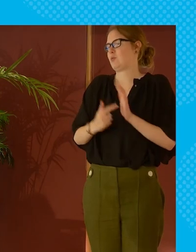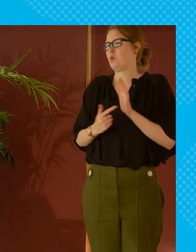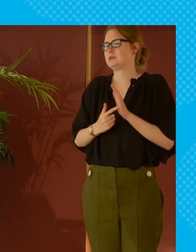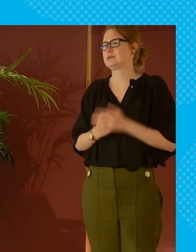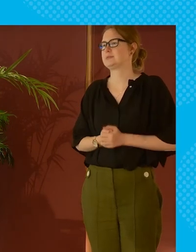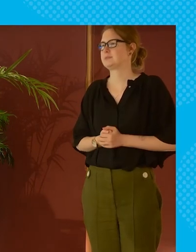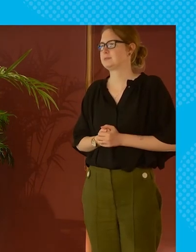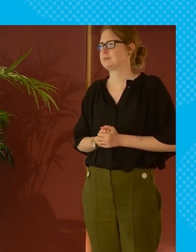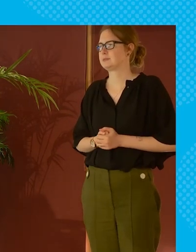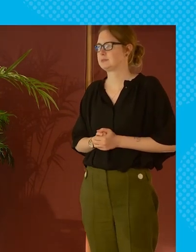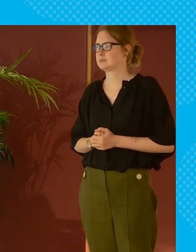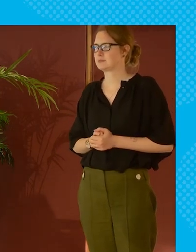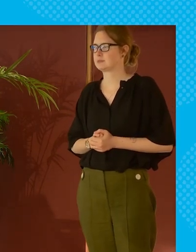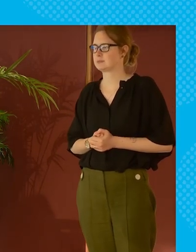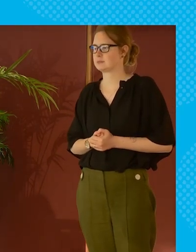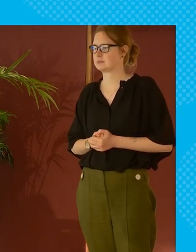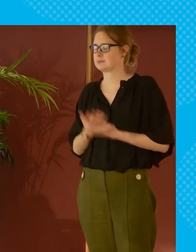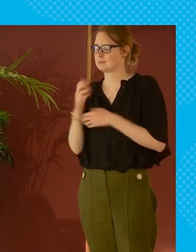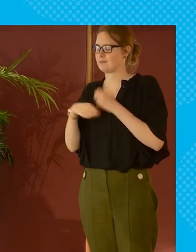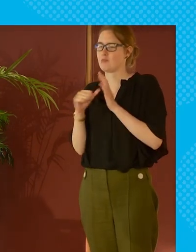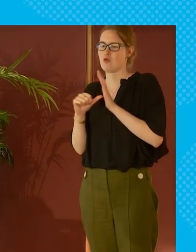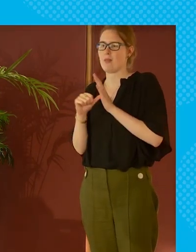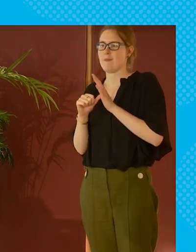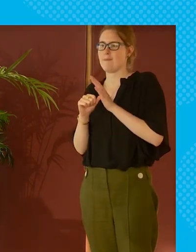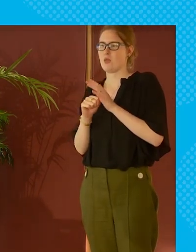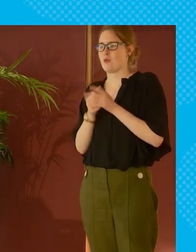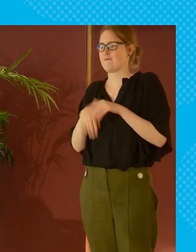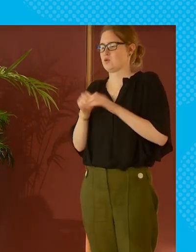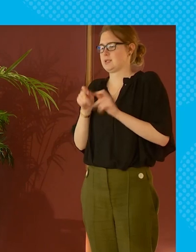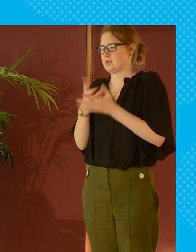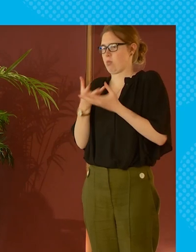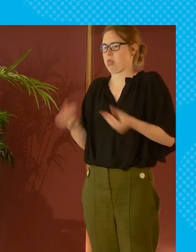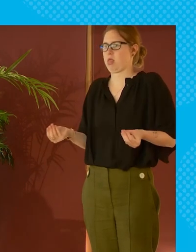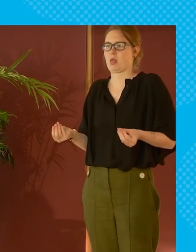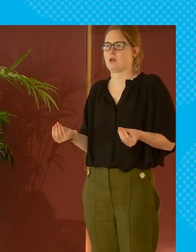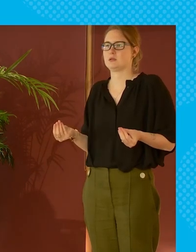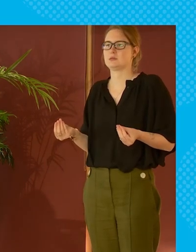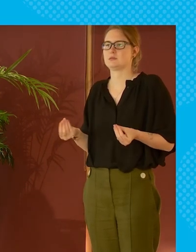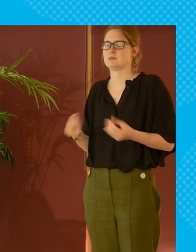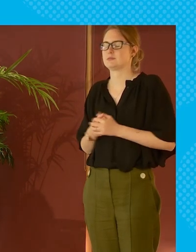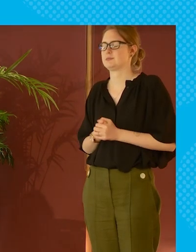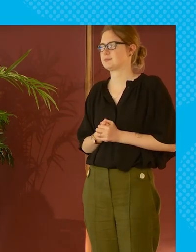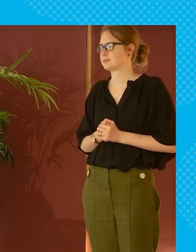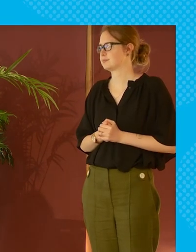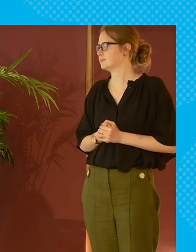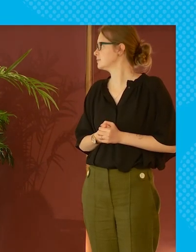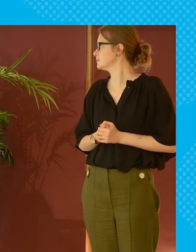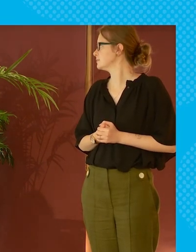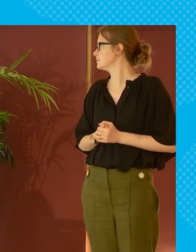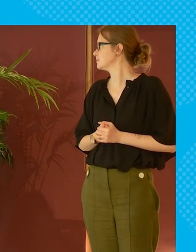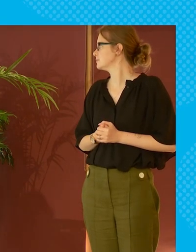absolutely yeah so yeah it's problematic and it would degrade the whole system for everybody else if we move away from the universal